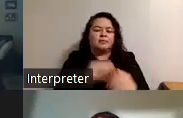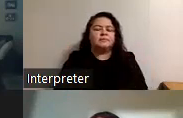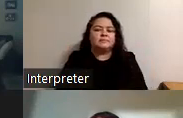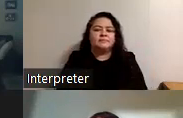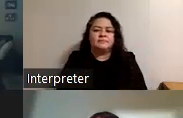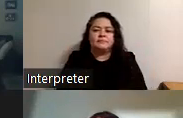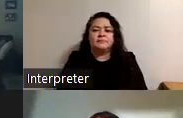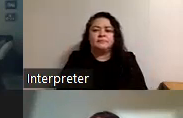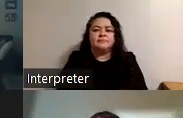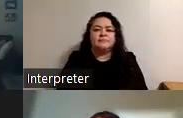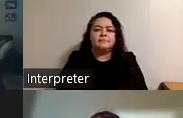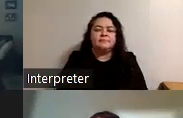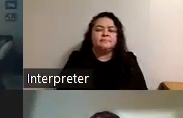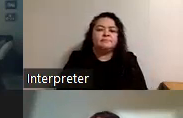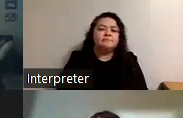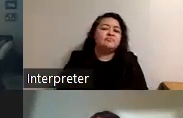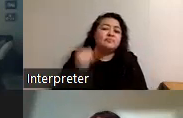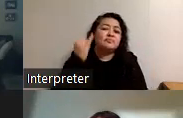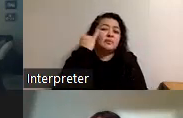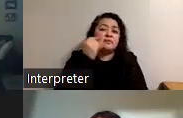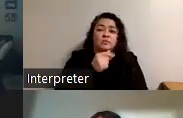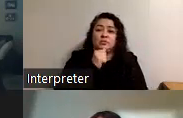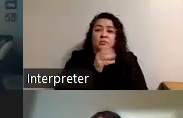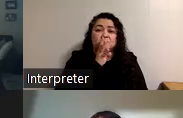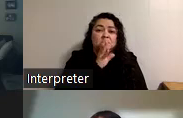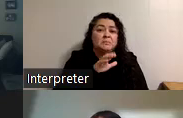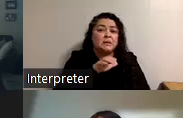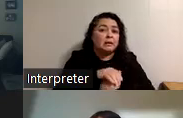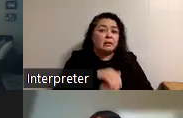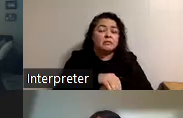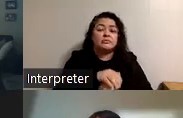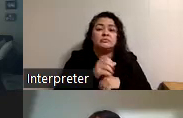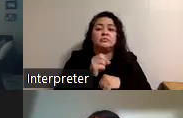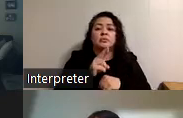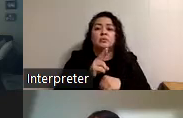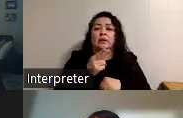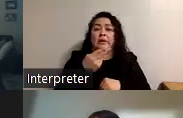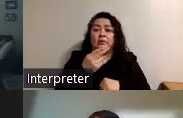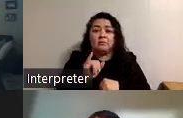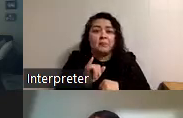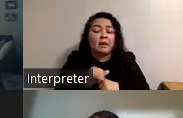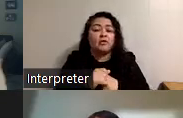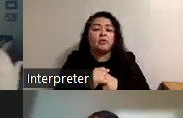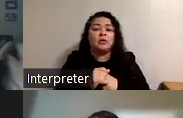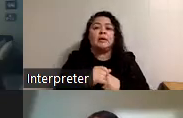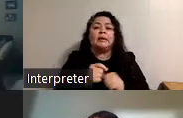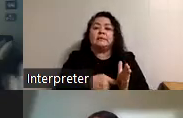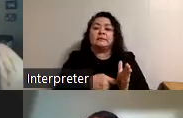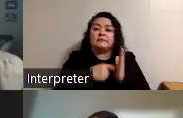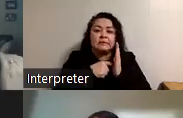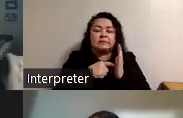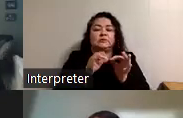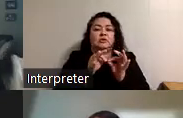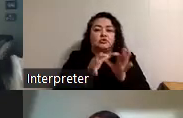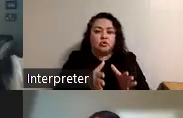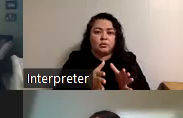if you are non-english speaking if you are hearing impaired insist on an interpreter